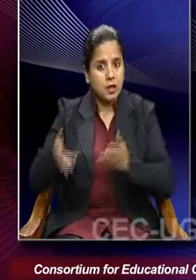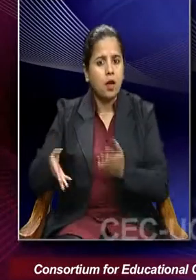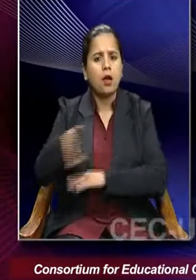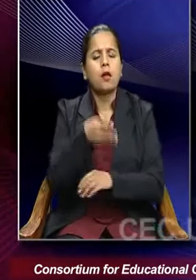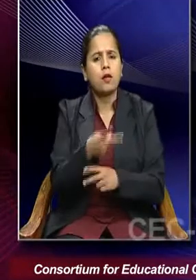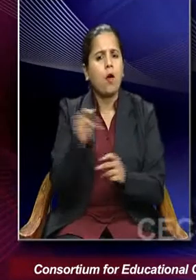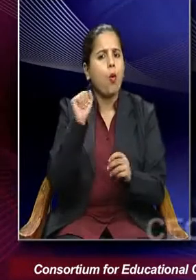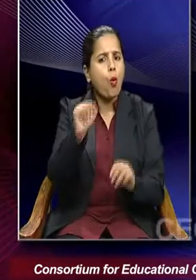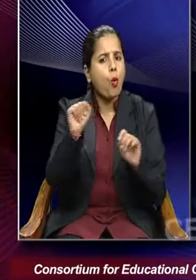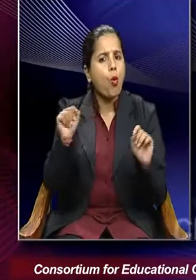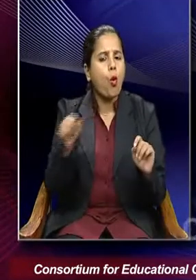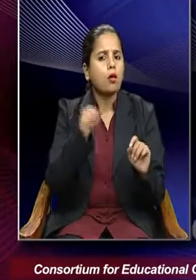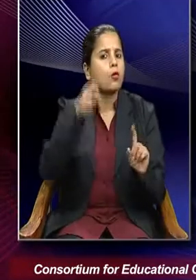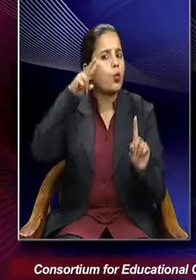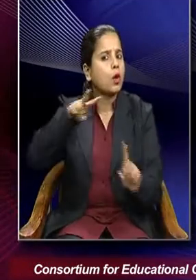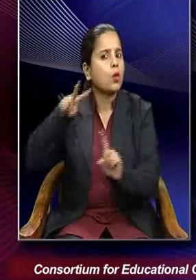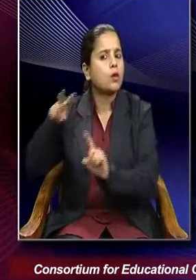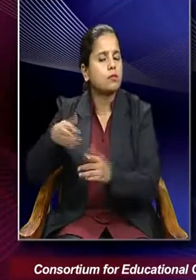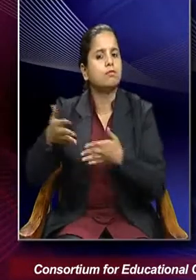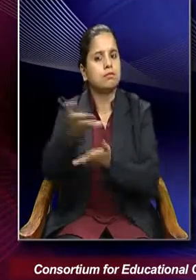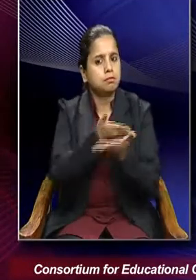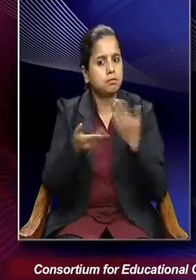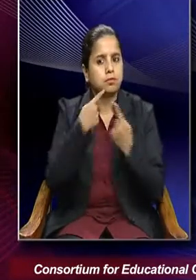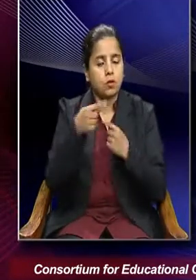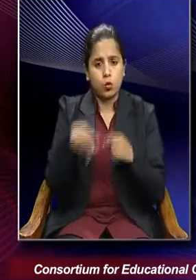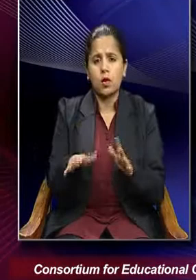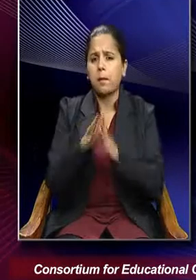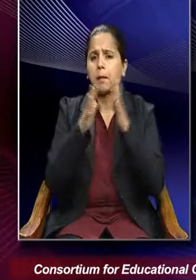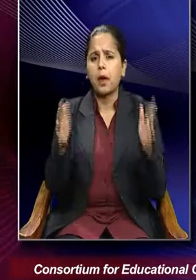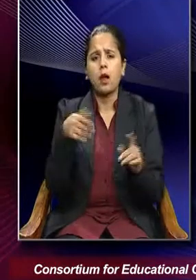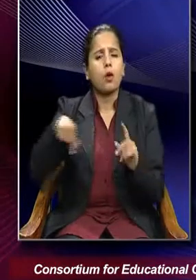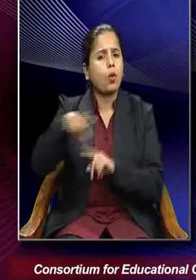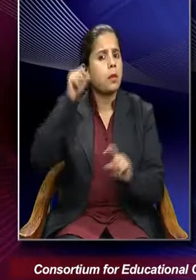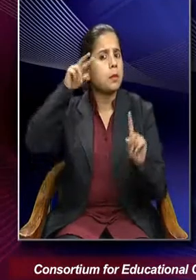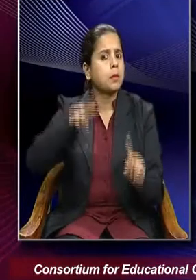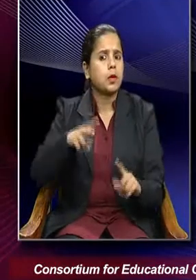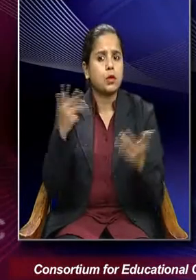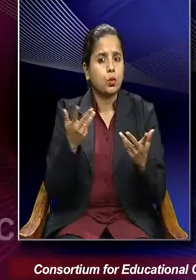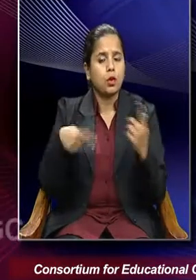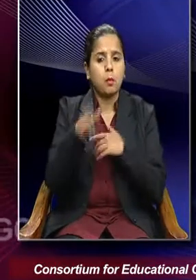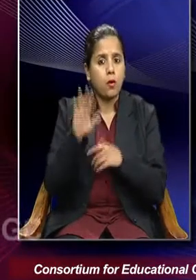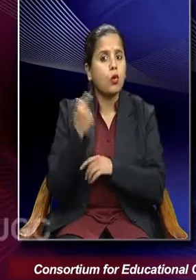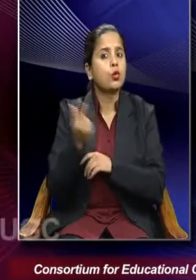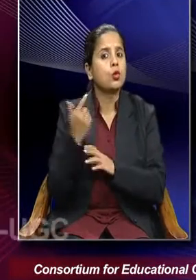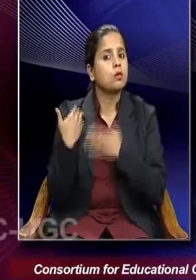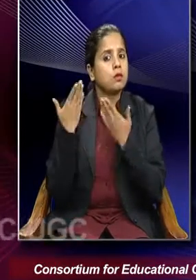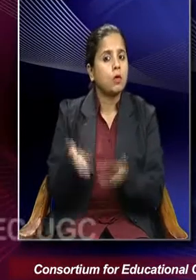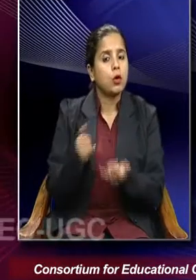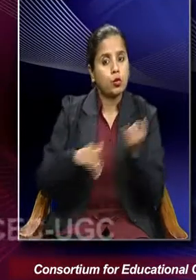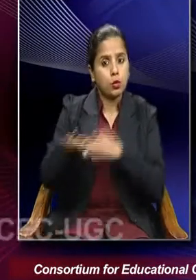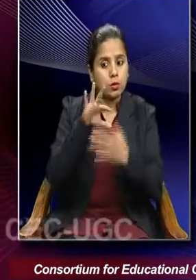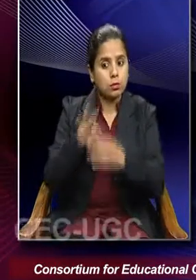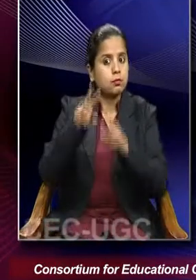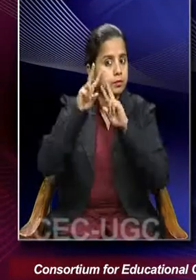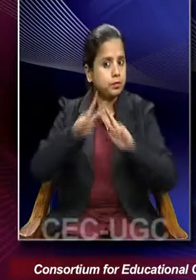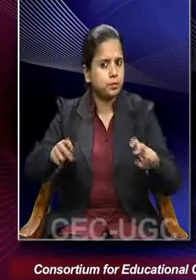reality. Today, we will look into some of the major perspective that has been used in sociology to